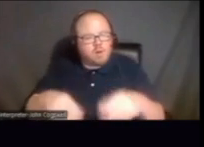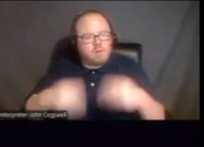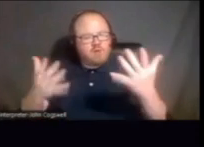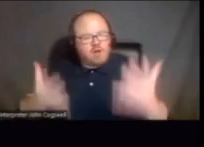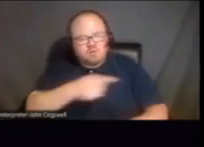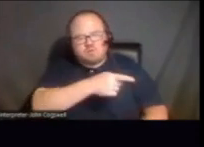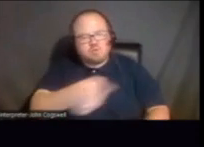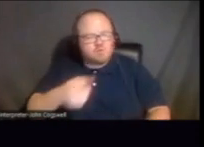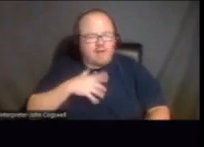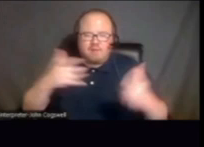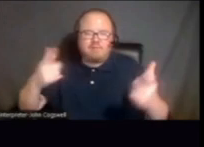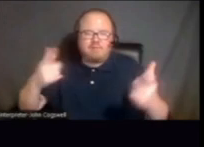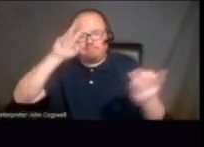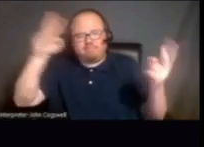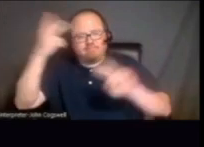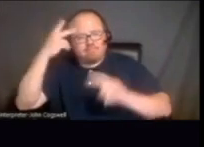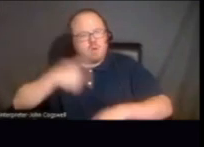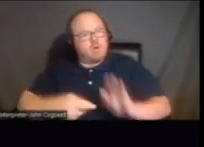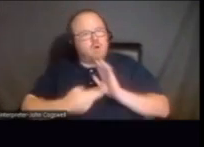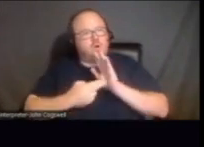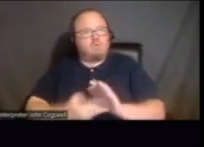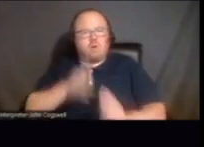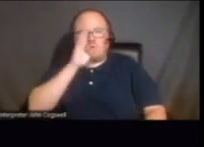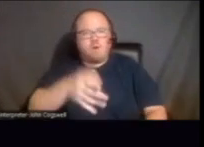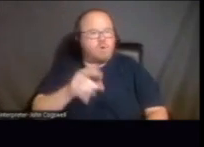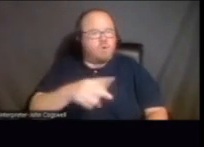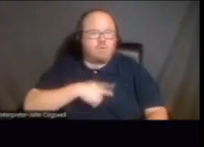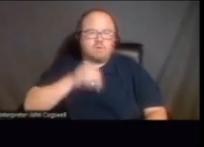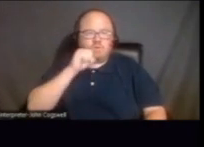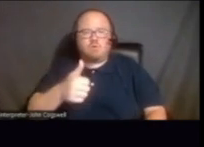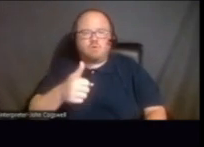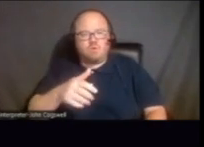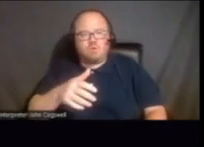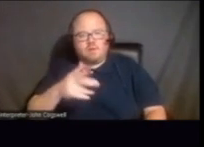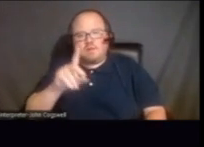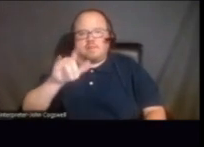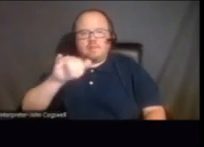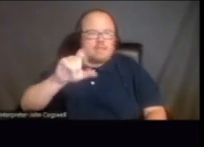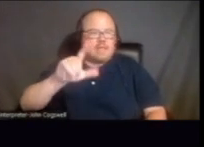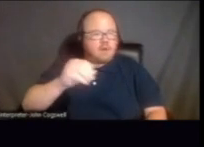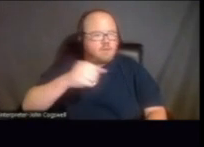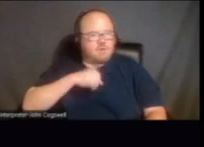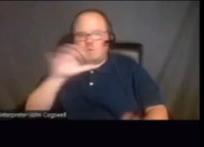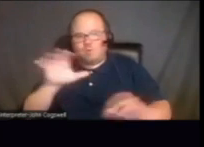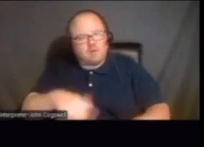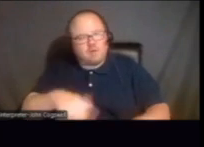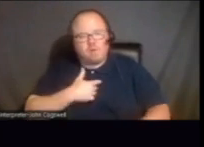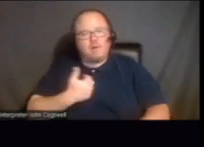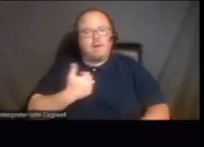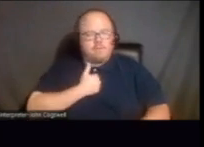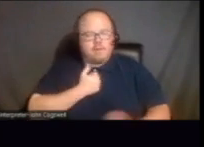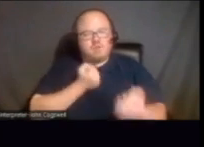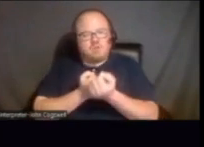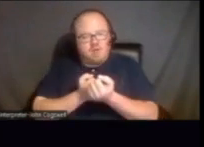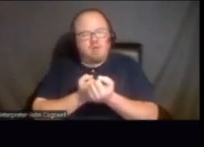there's a big misconception that we represent directly. And we don't, we're not, you know, we do that disclaiming that no, we don't do that. We're peer self-advocates. We're here